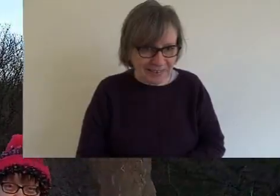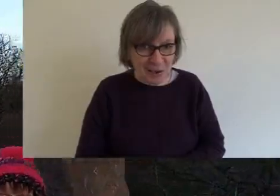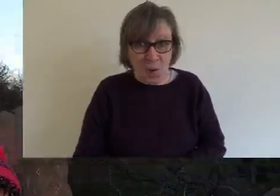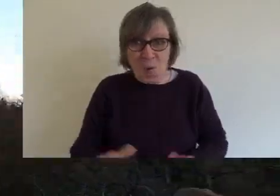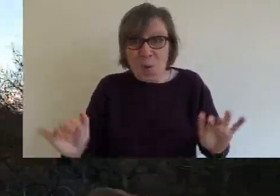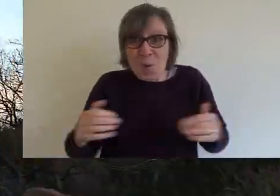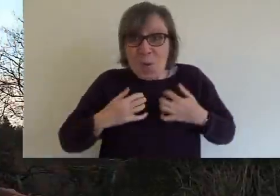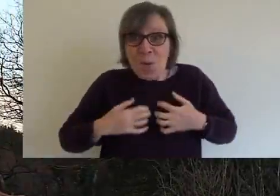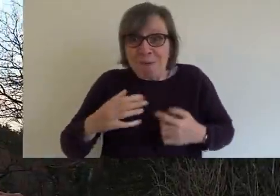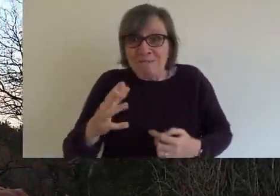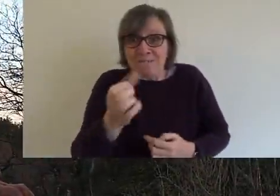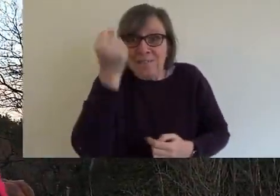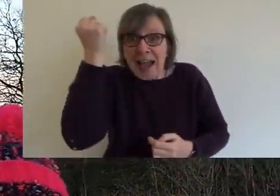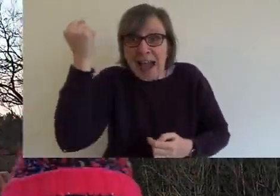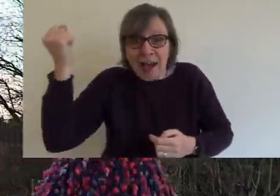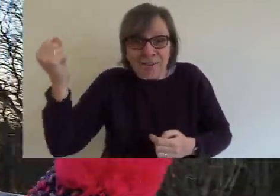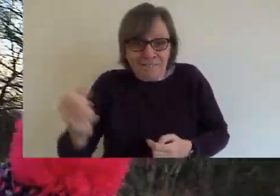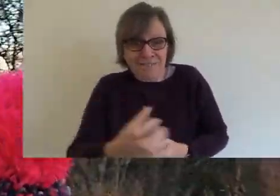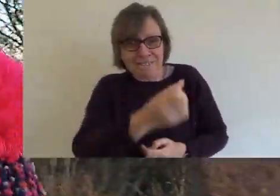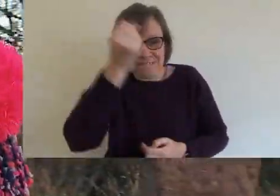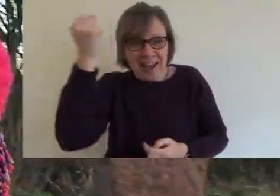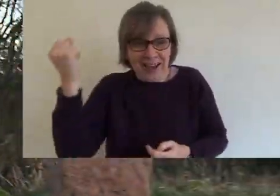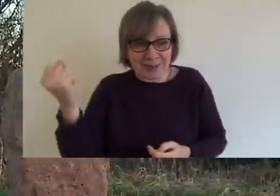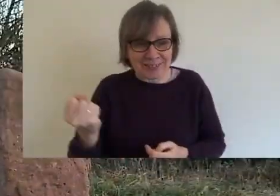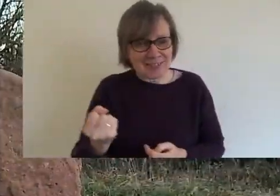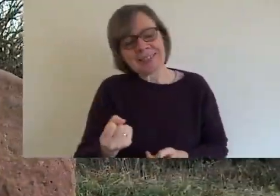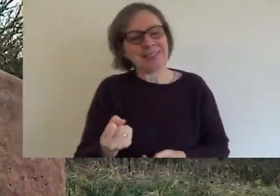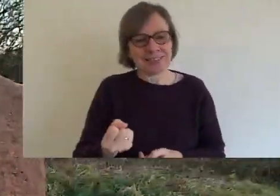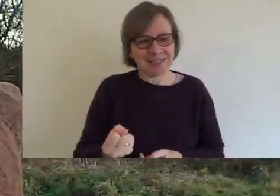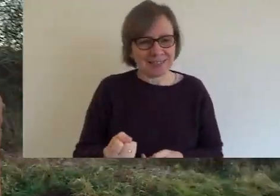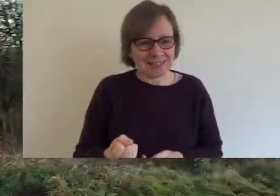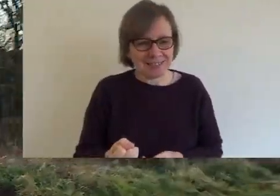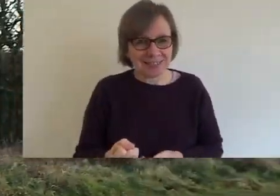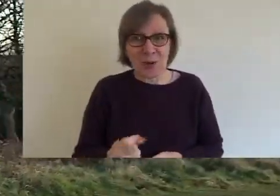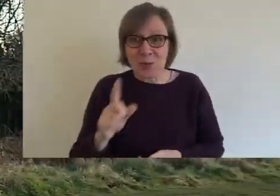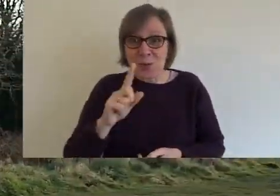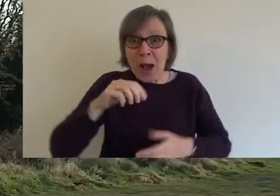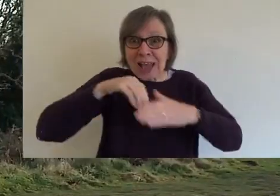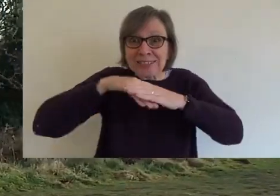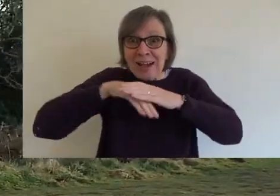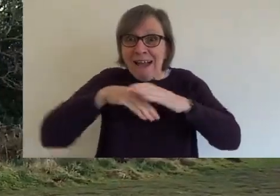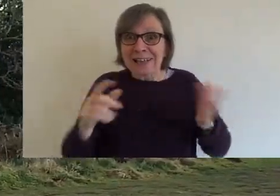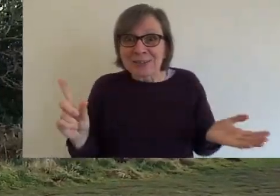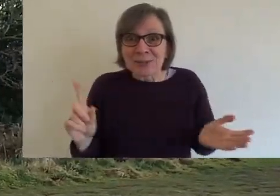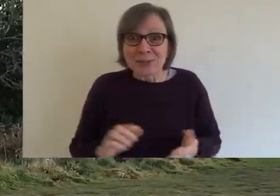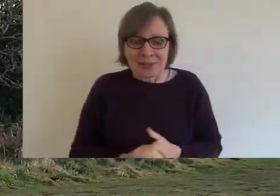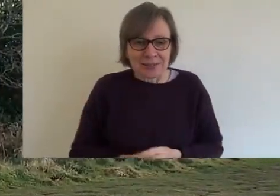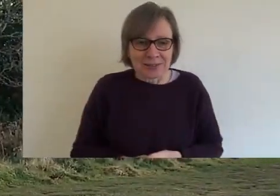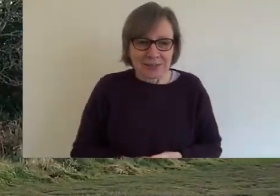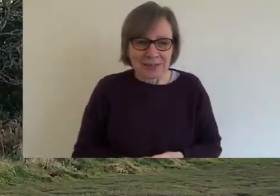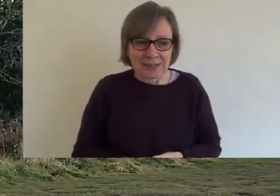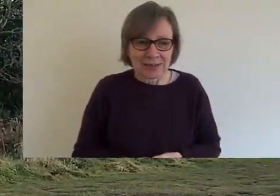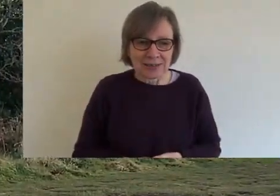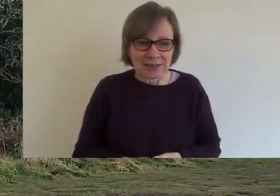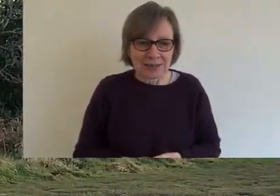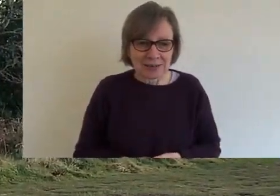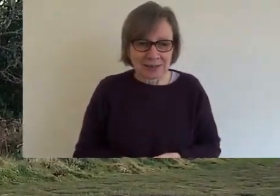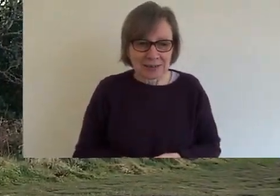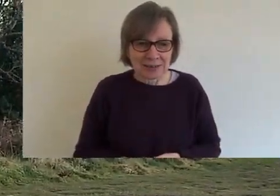Yes! I found it! I've got it, Jeremy! I found my treat! I wonder what it is, I wonder what it is!